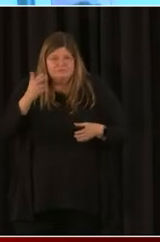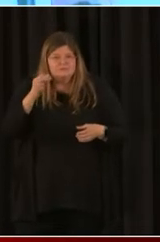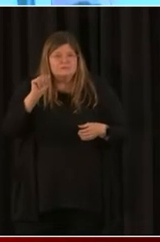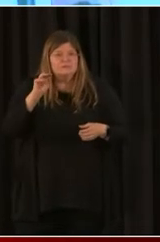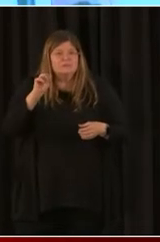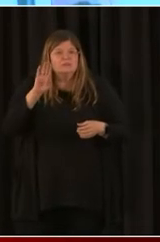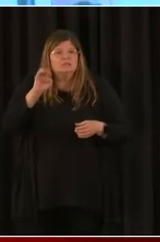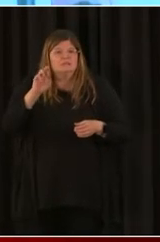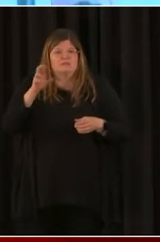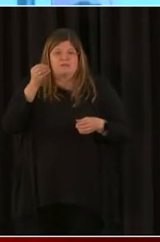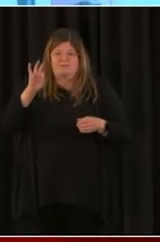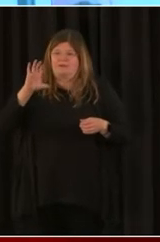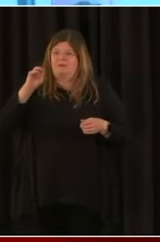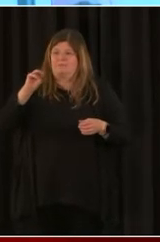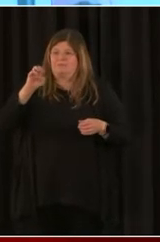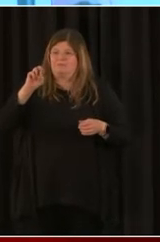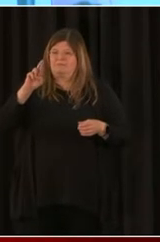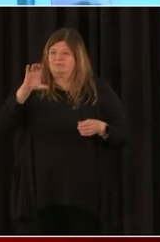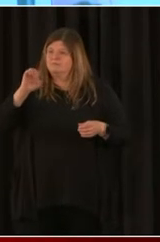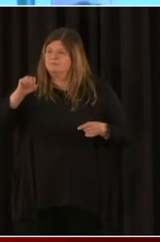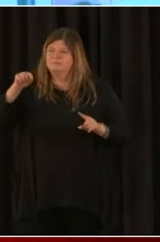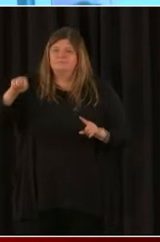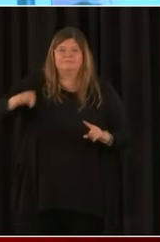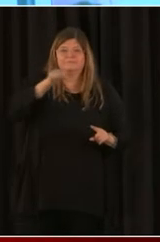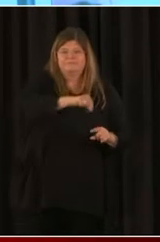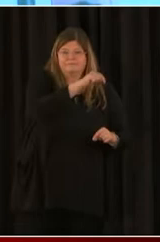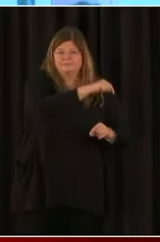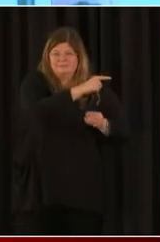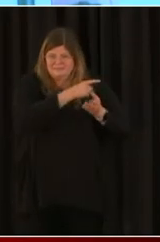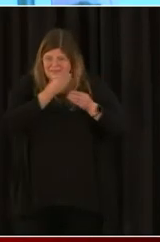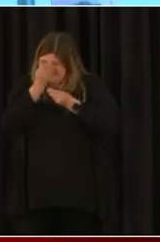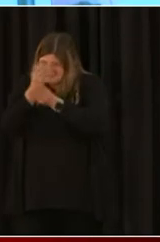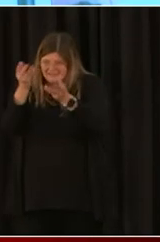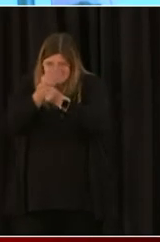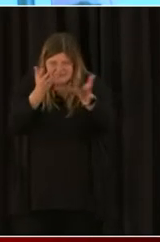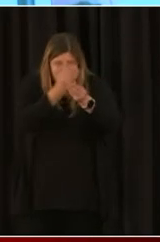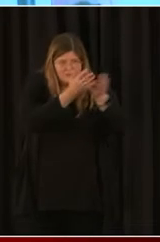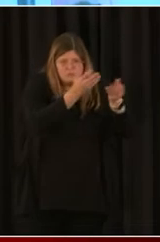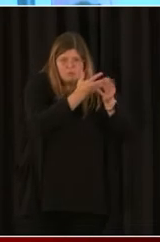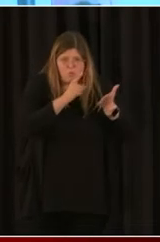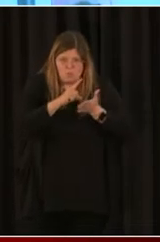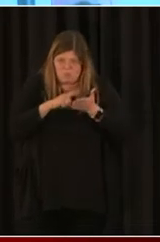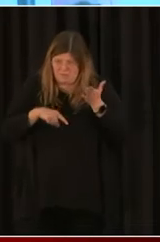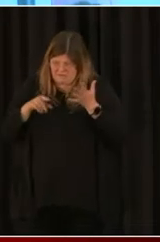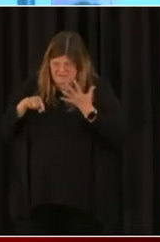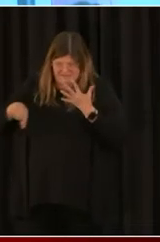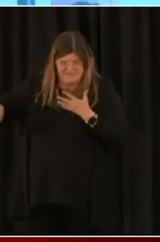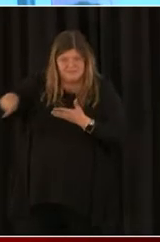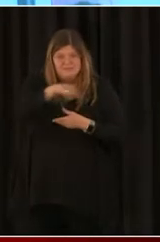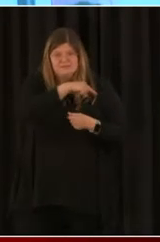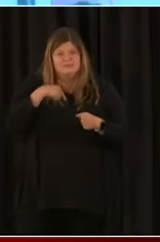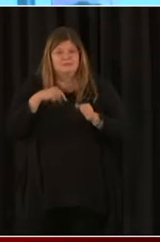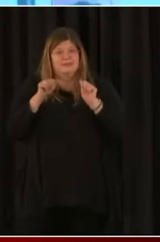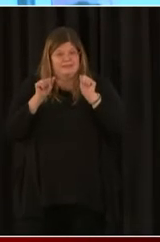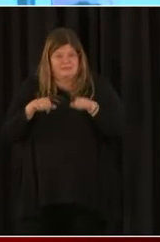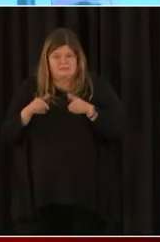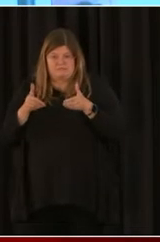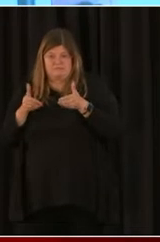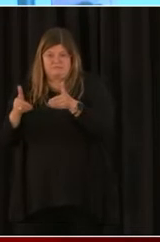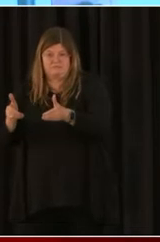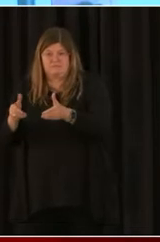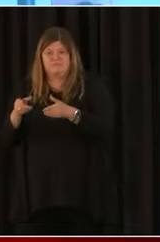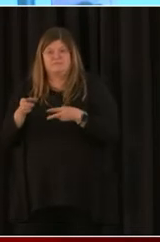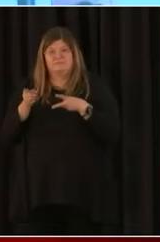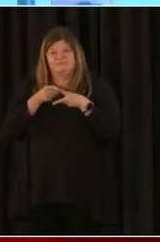people can get two things done. One, forgiveness, and then two, for